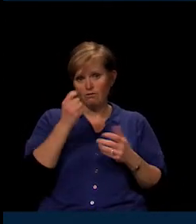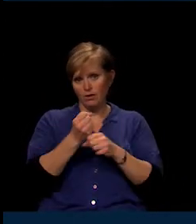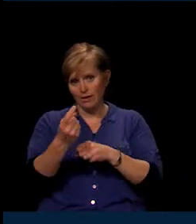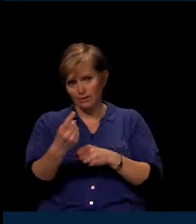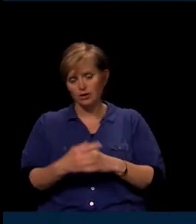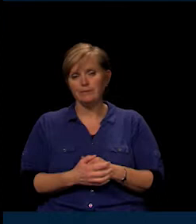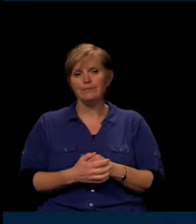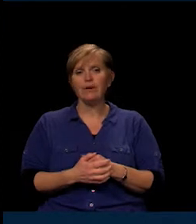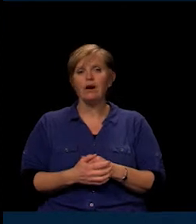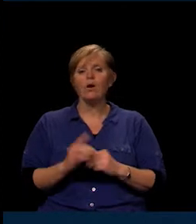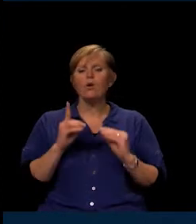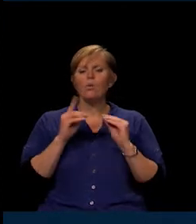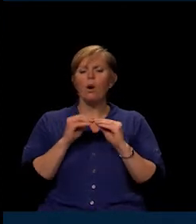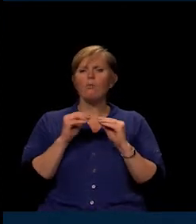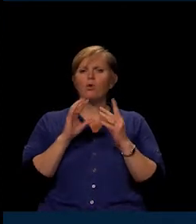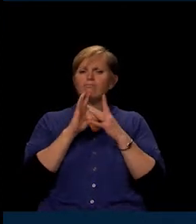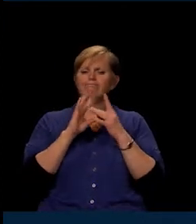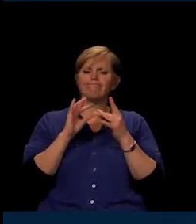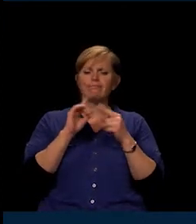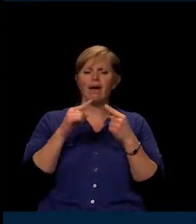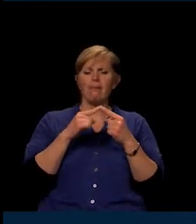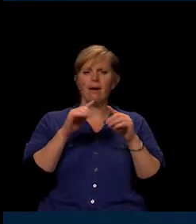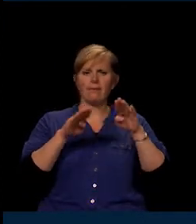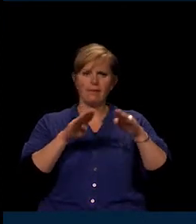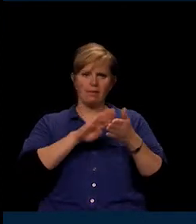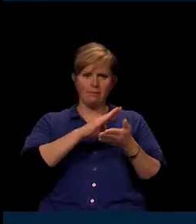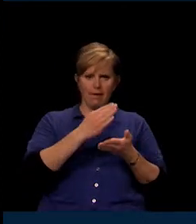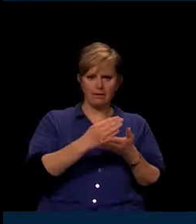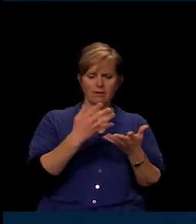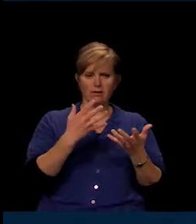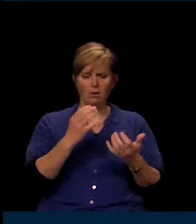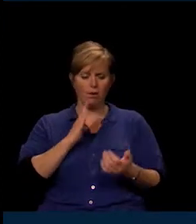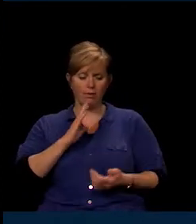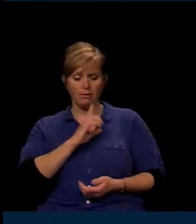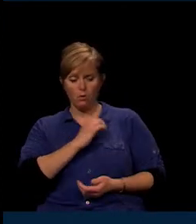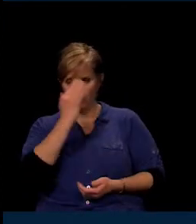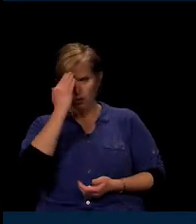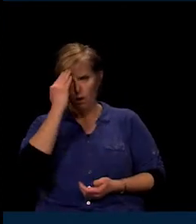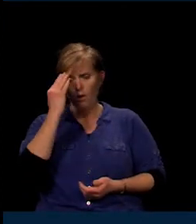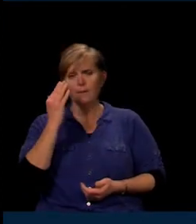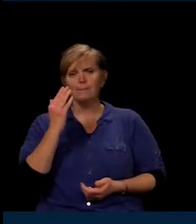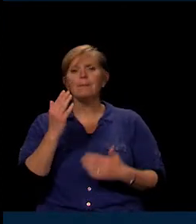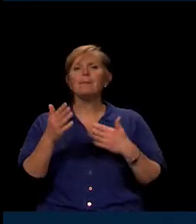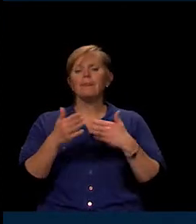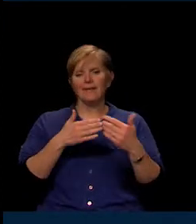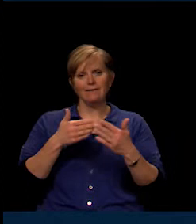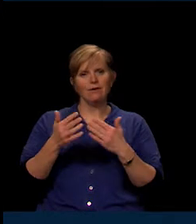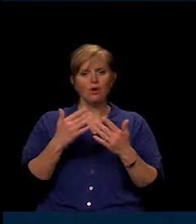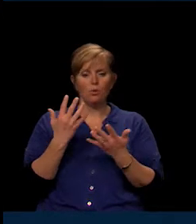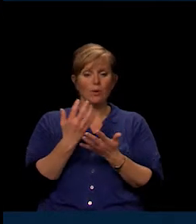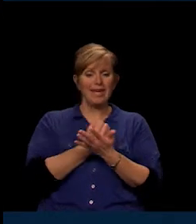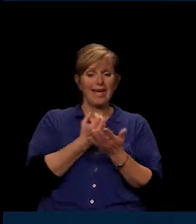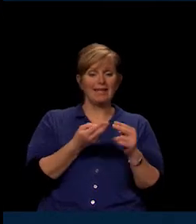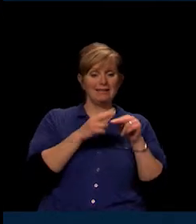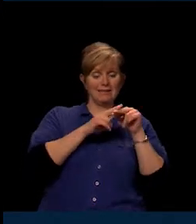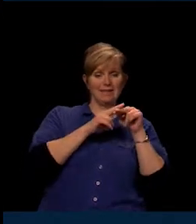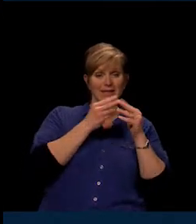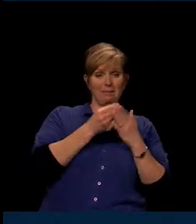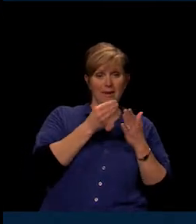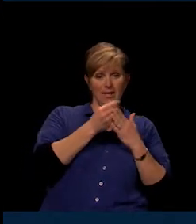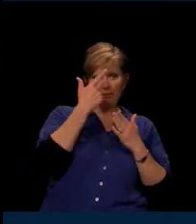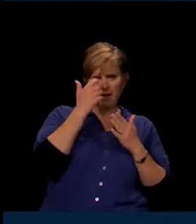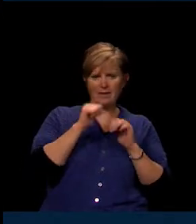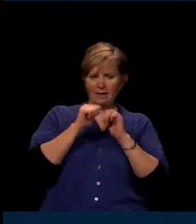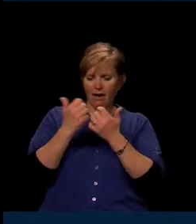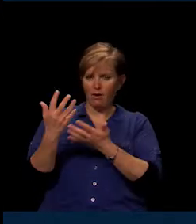comment about the balances. I just want the board to be aware. Although we gained balance because of the way the 20 mils is